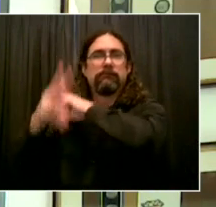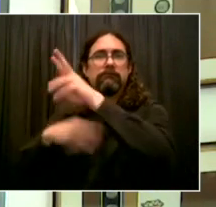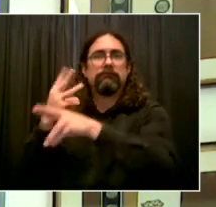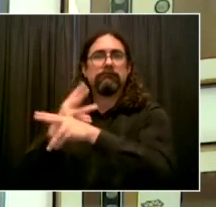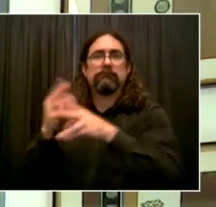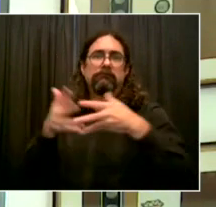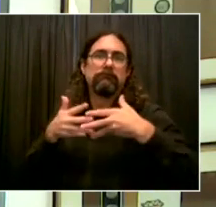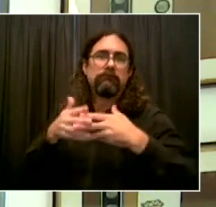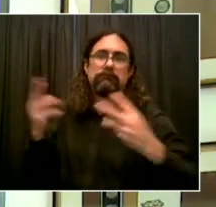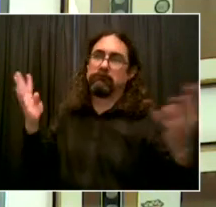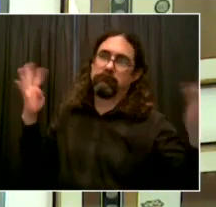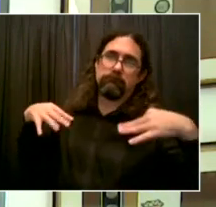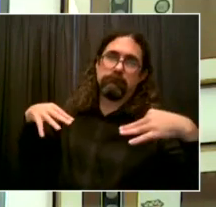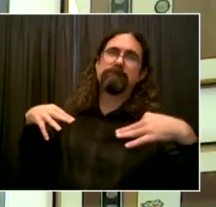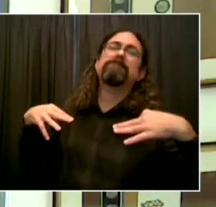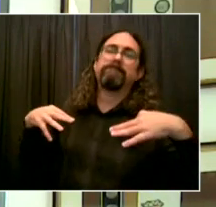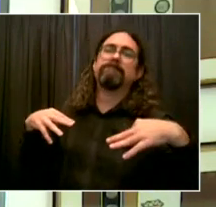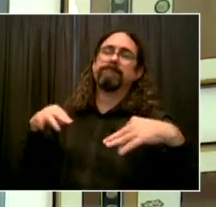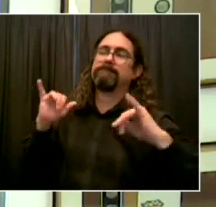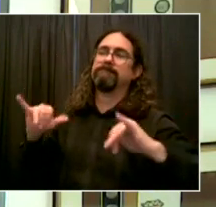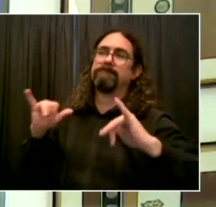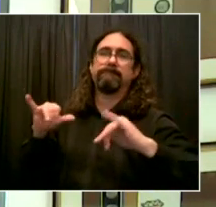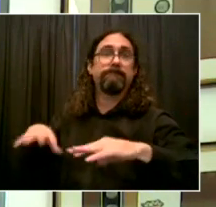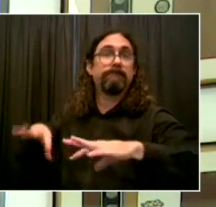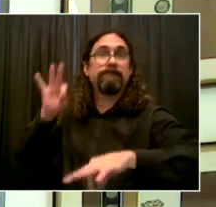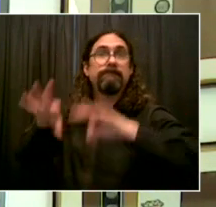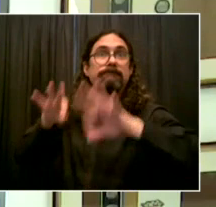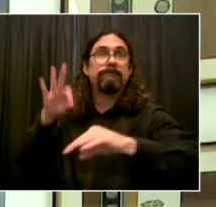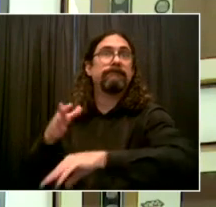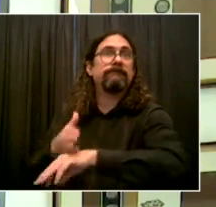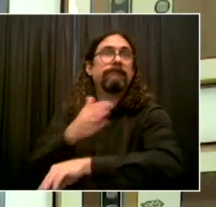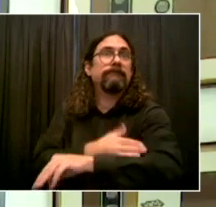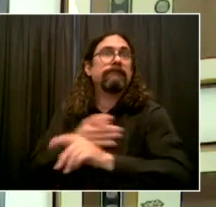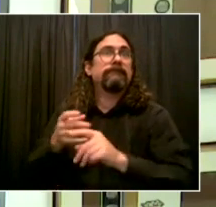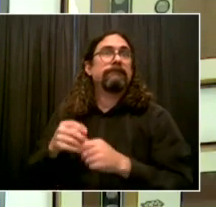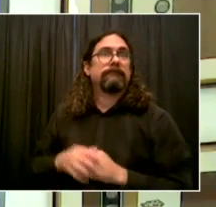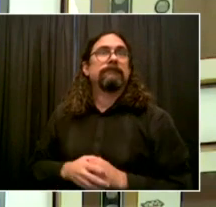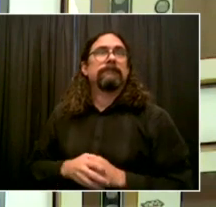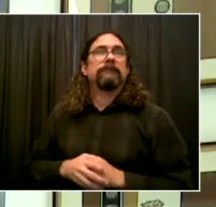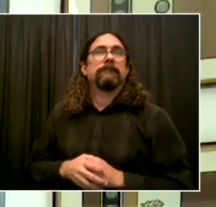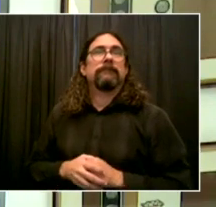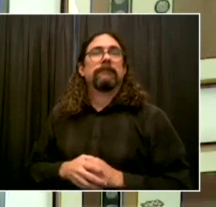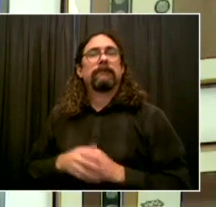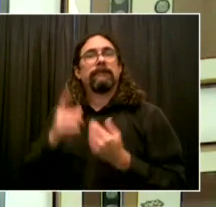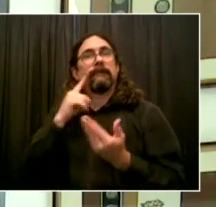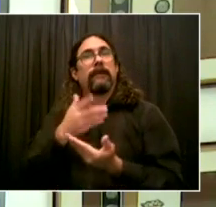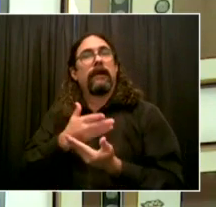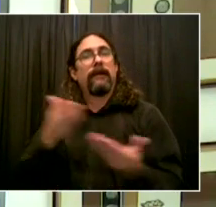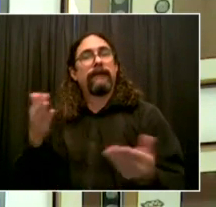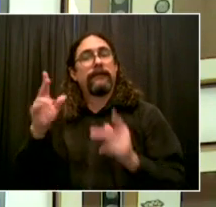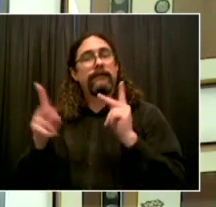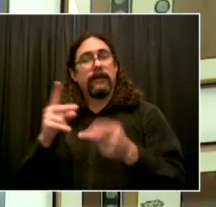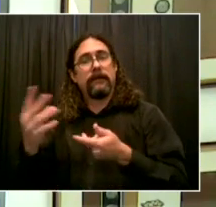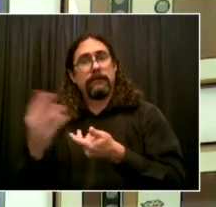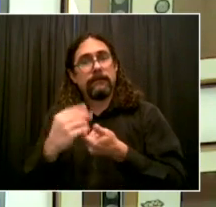this effort, I want to thank you, Mr. Mayor. I want to thank the New York City Economic Development Corporation and the Department of Health and Mental